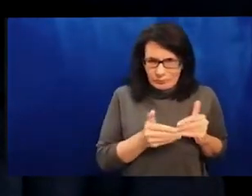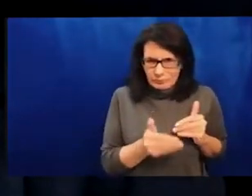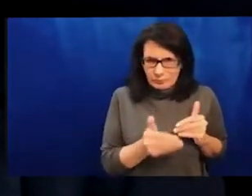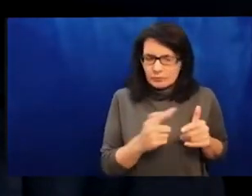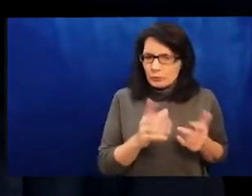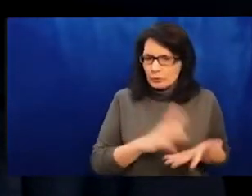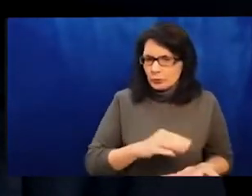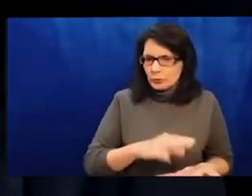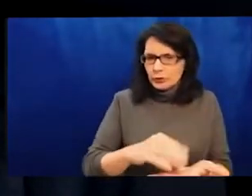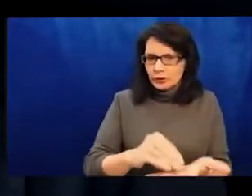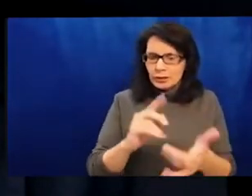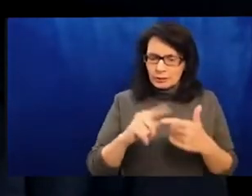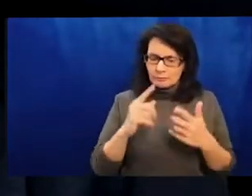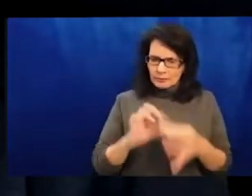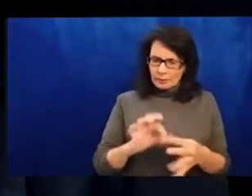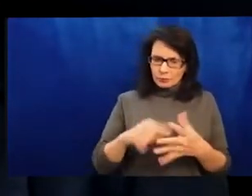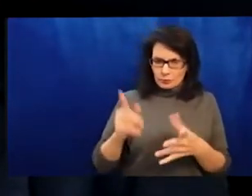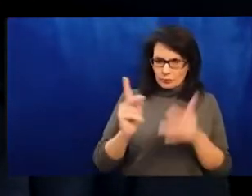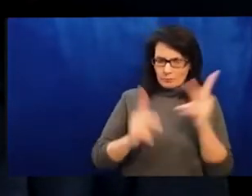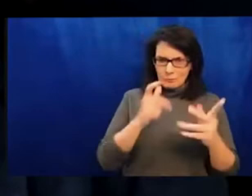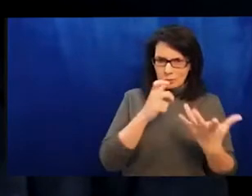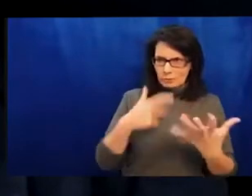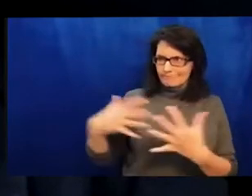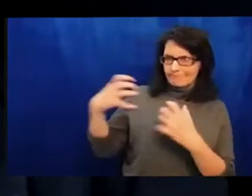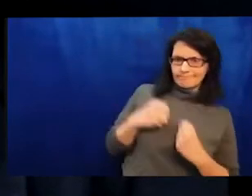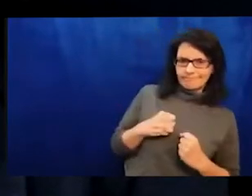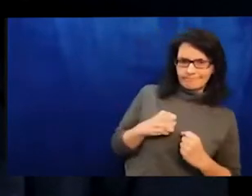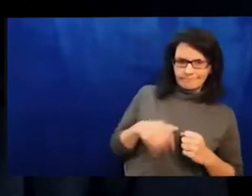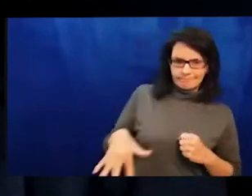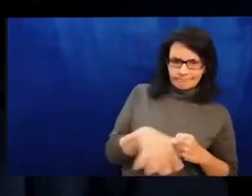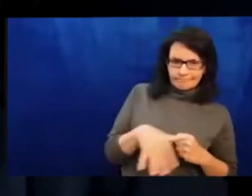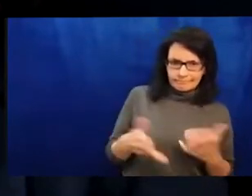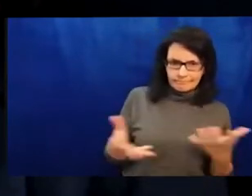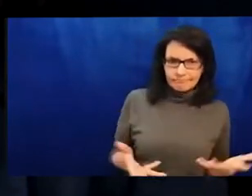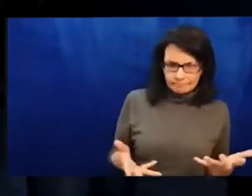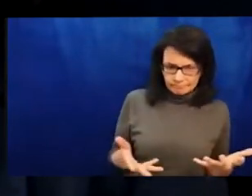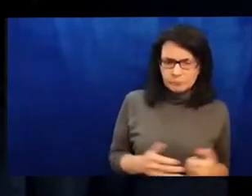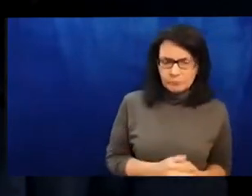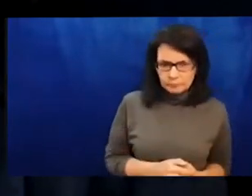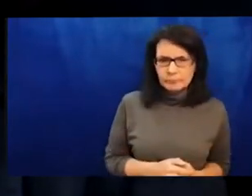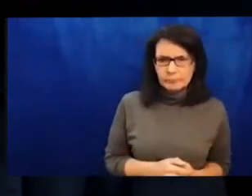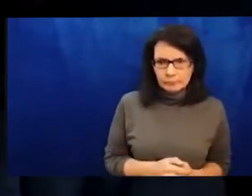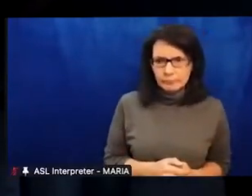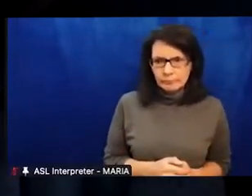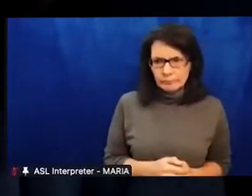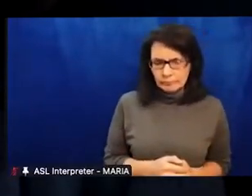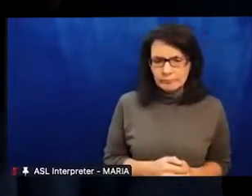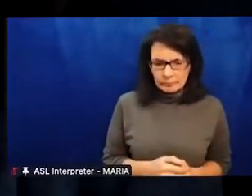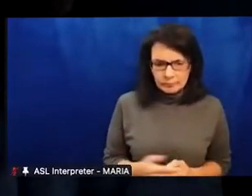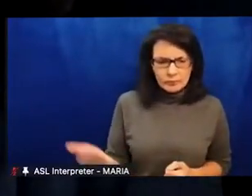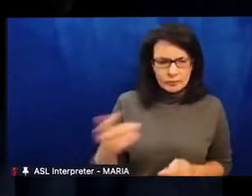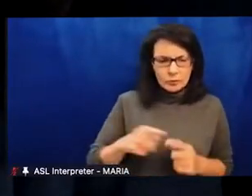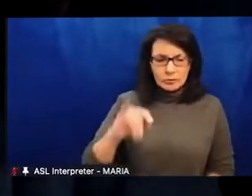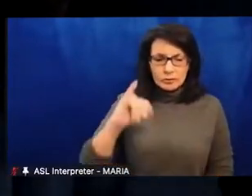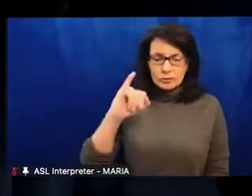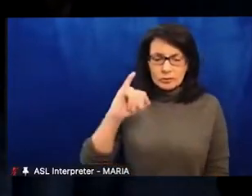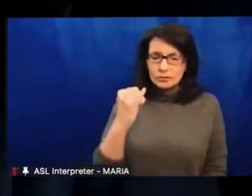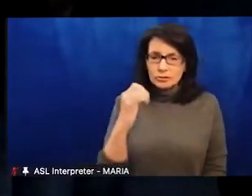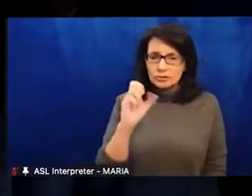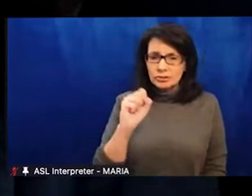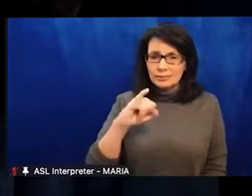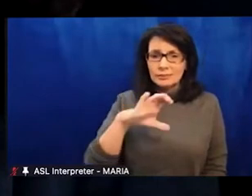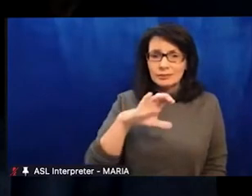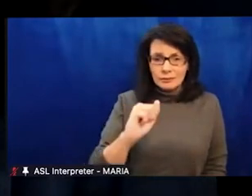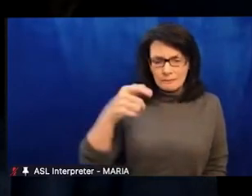Serbia and Kosovo. The speakers you'll hear from today will offer a range of perspectives, and we hope it will be a good starting point for